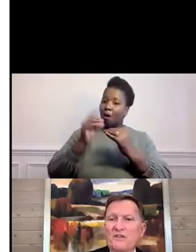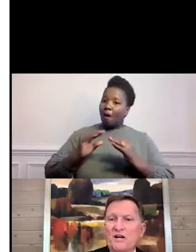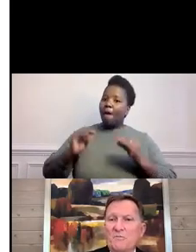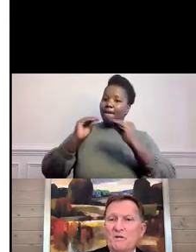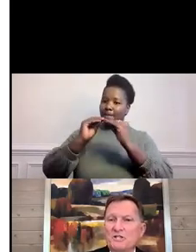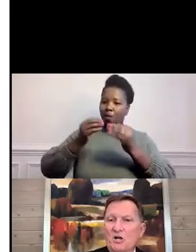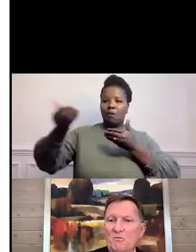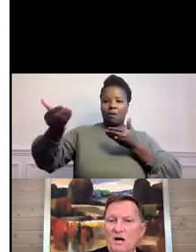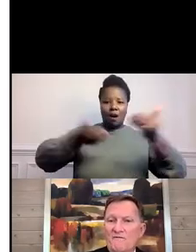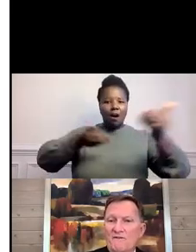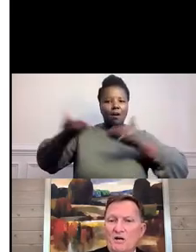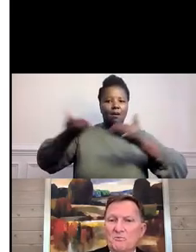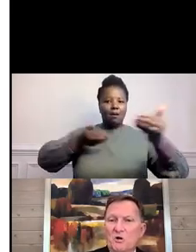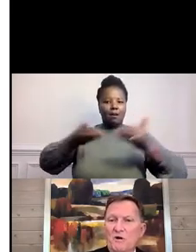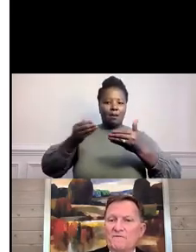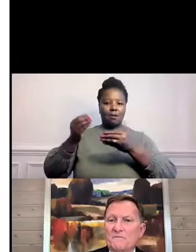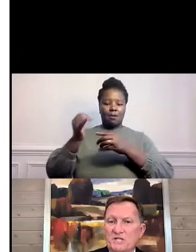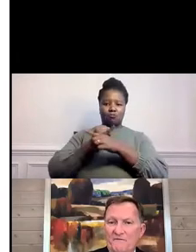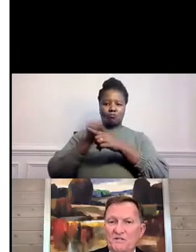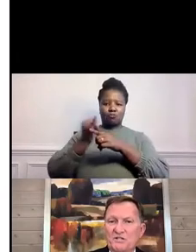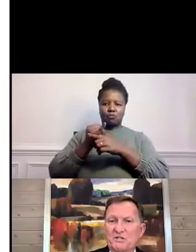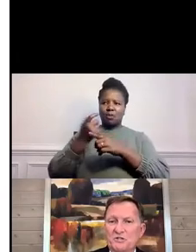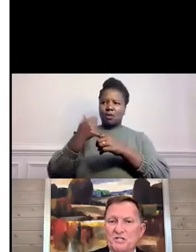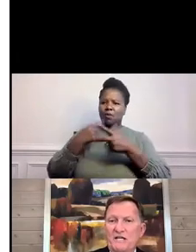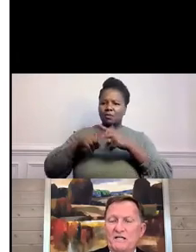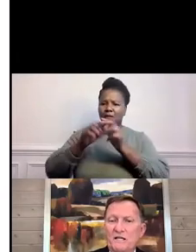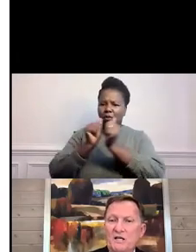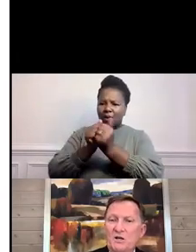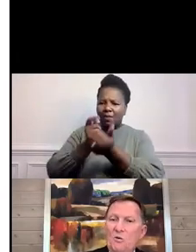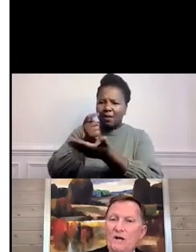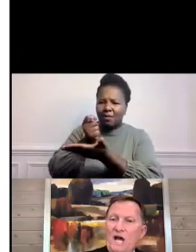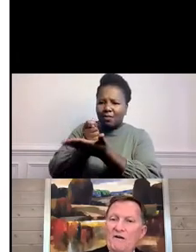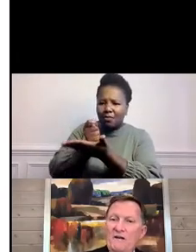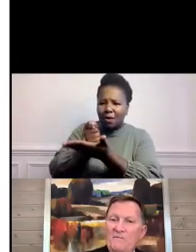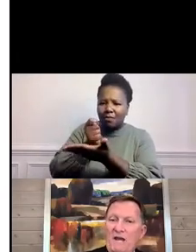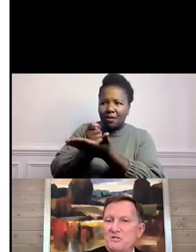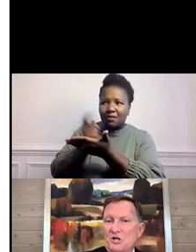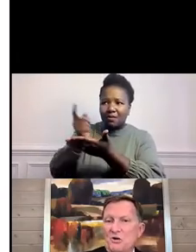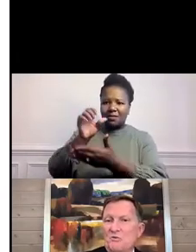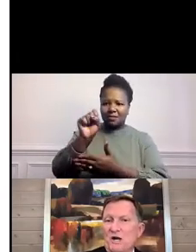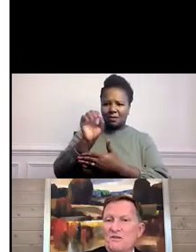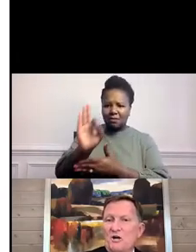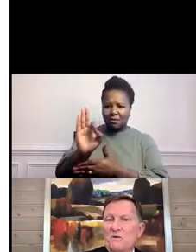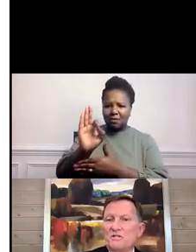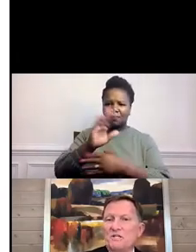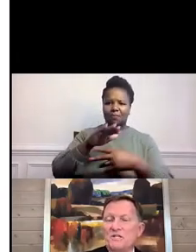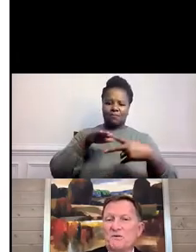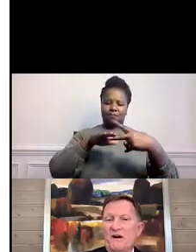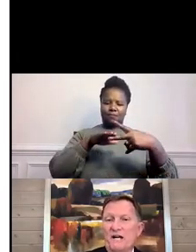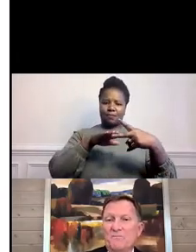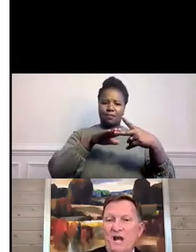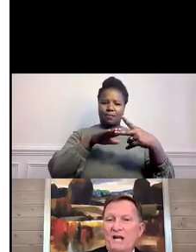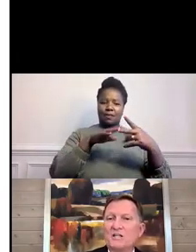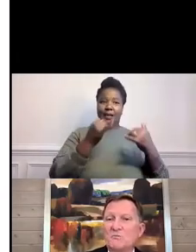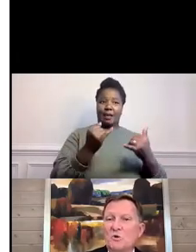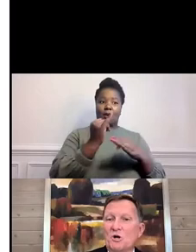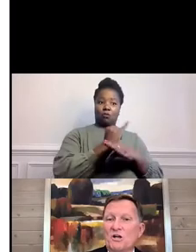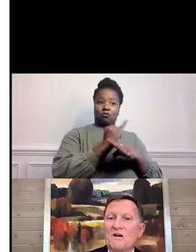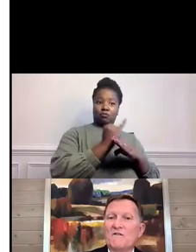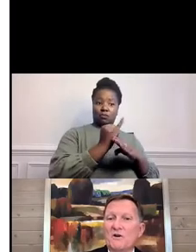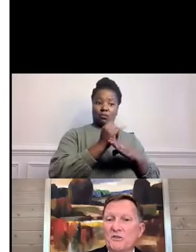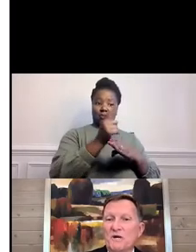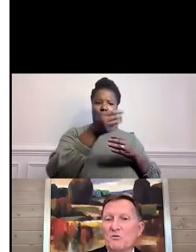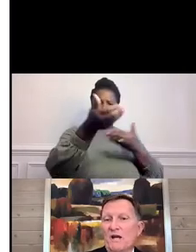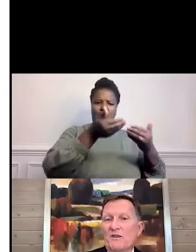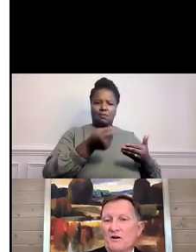with rec therapists to help modify our program from San Francisco State. We now have a master degree rec therapist that's providing practicum work